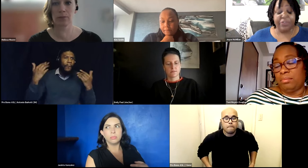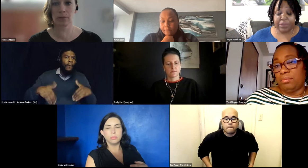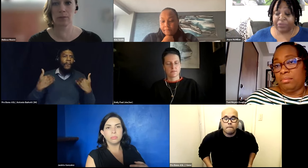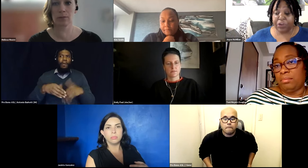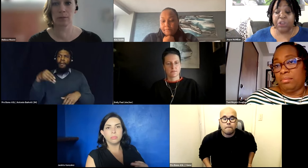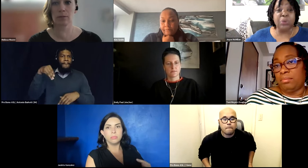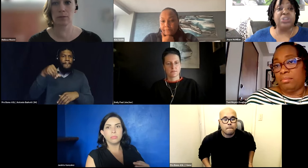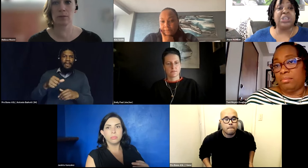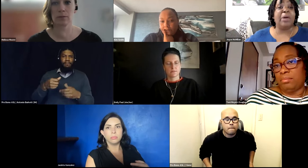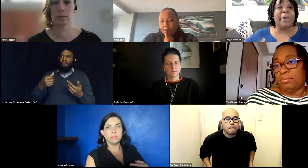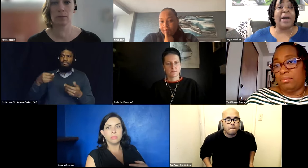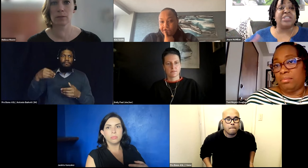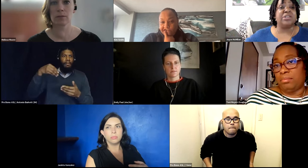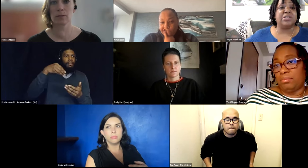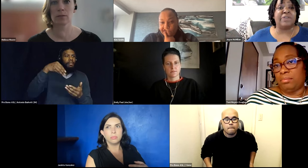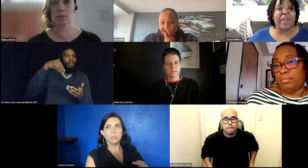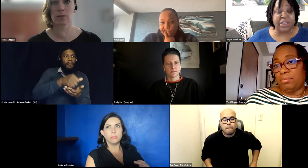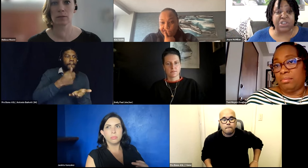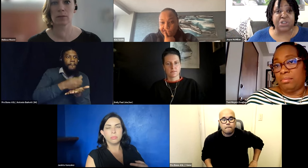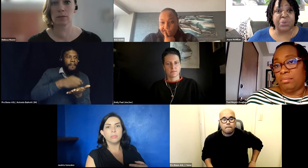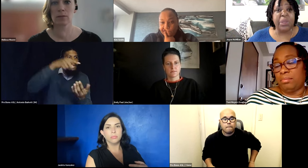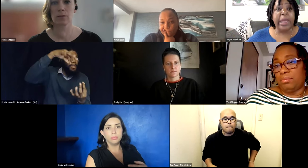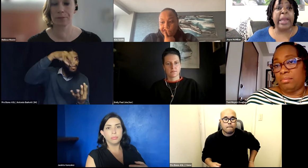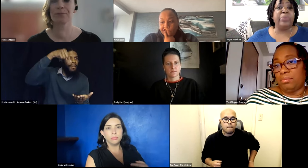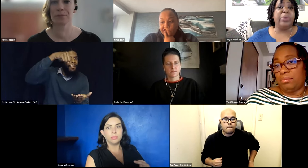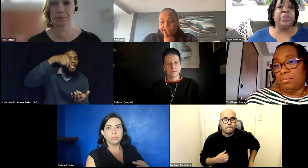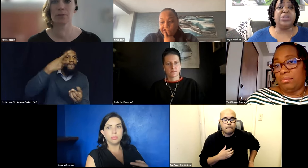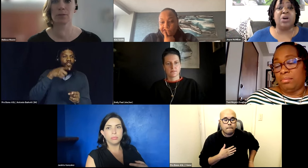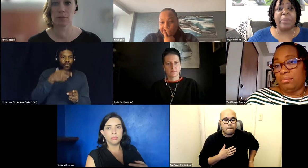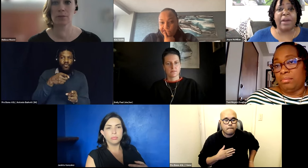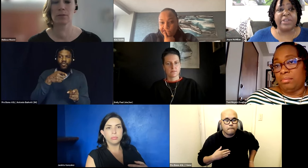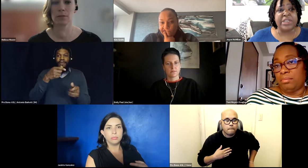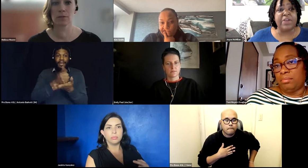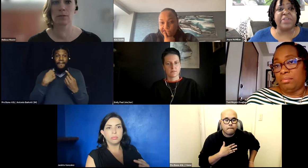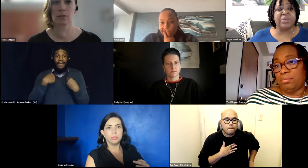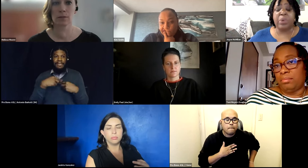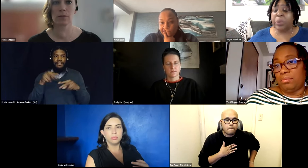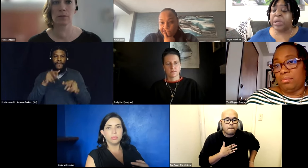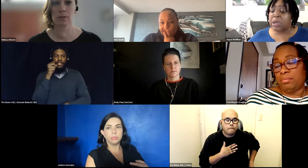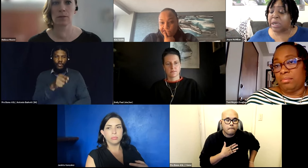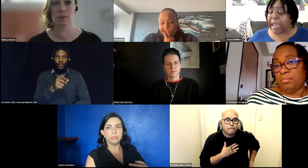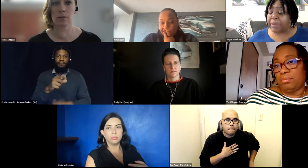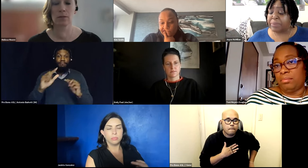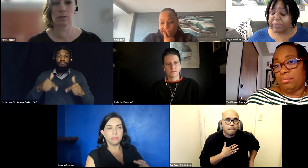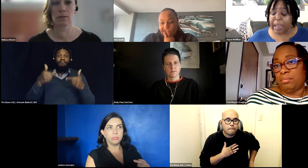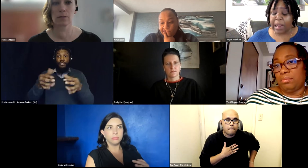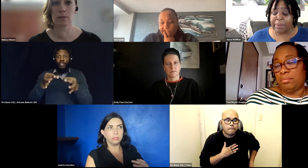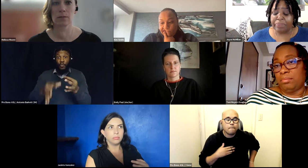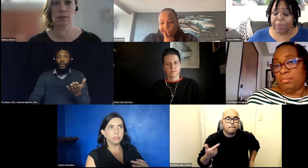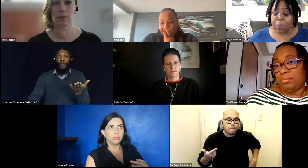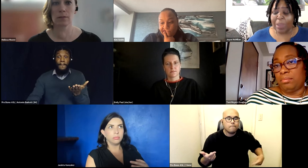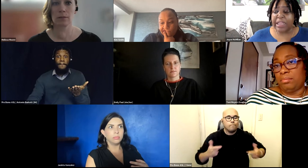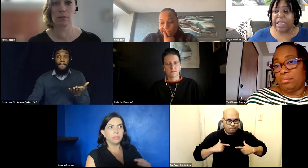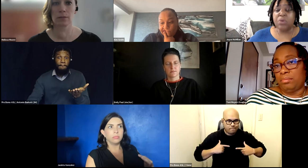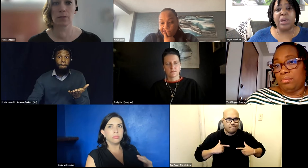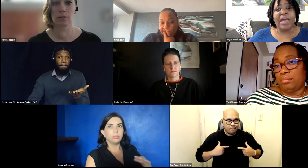them for you to help us surveillance you and when we talk about recidivism when we look at um